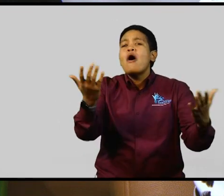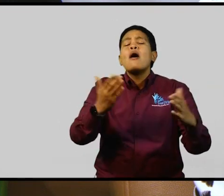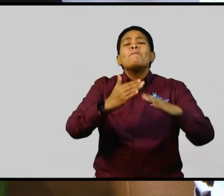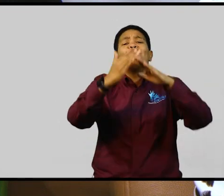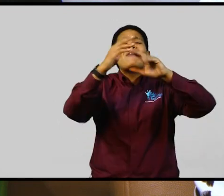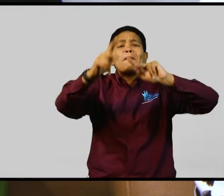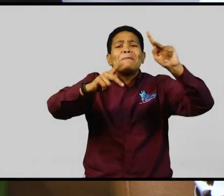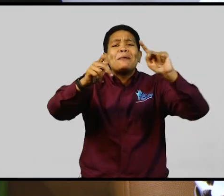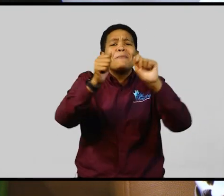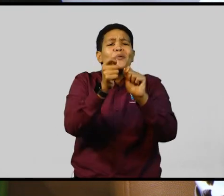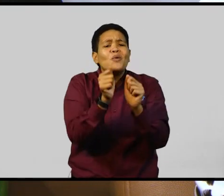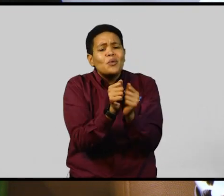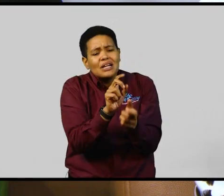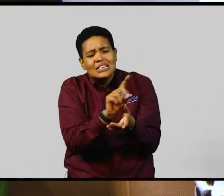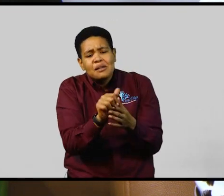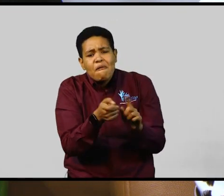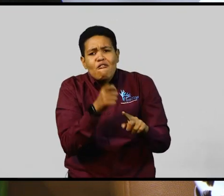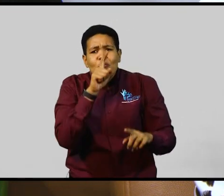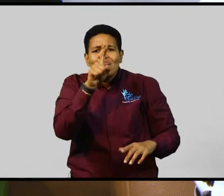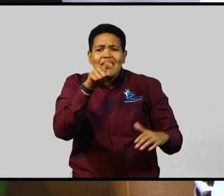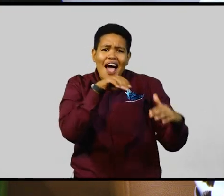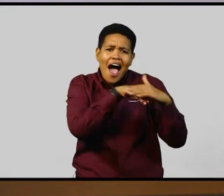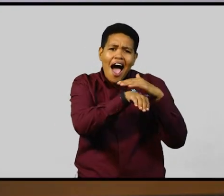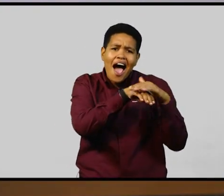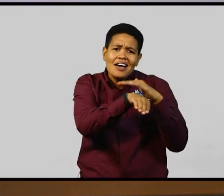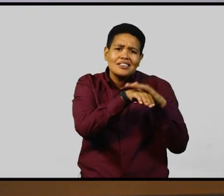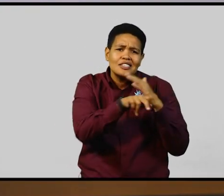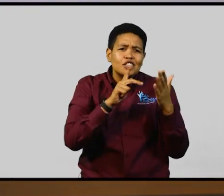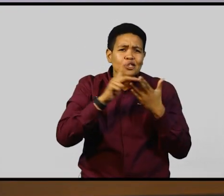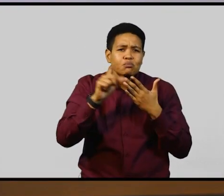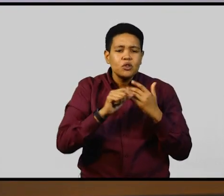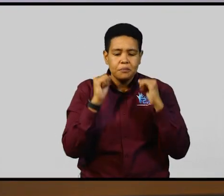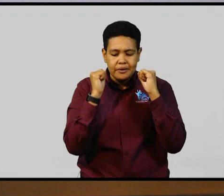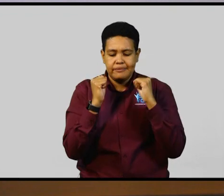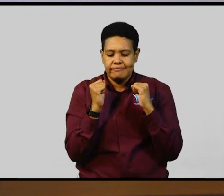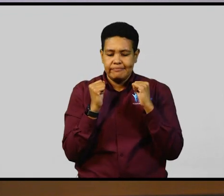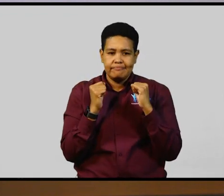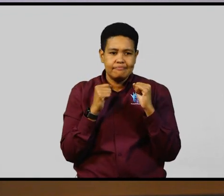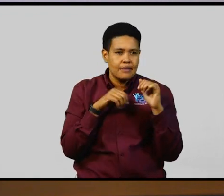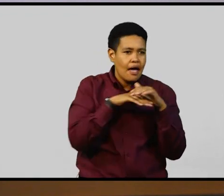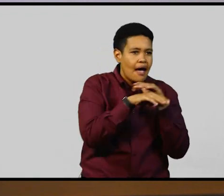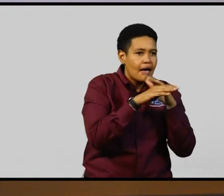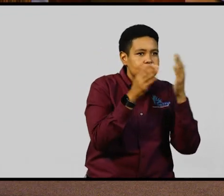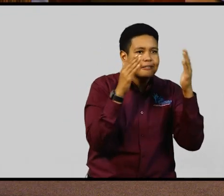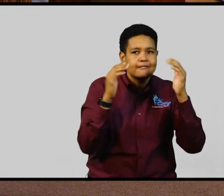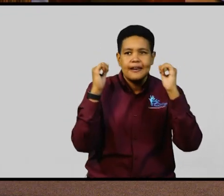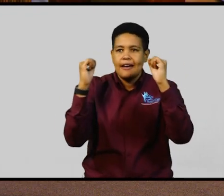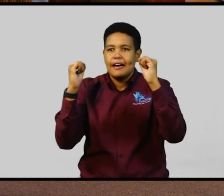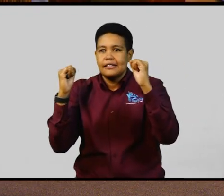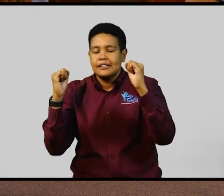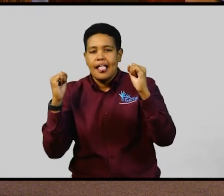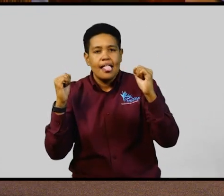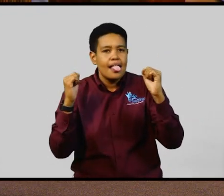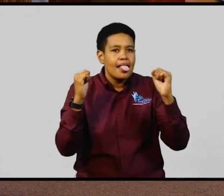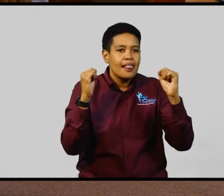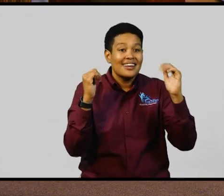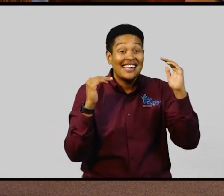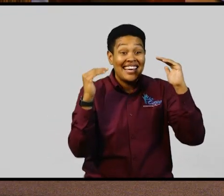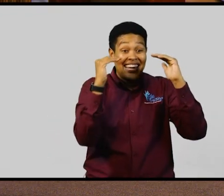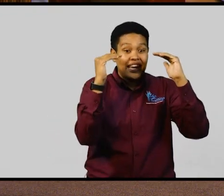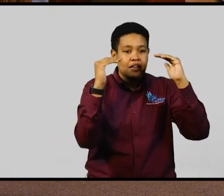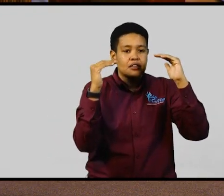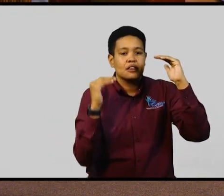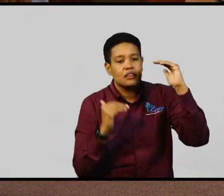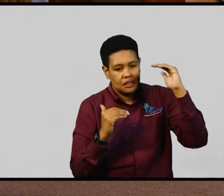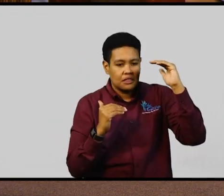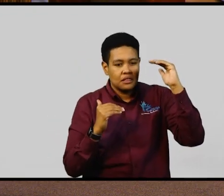from accessing programs and services on an equal basis with